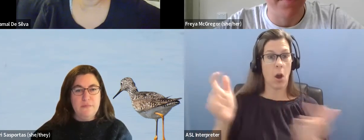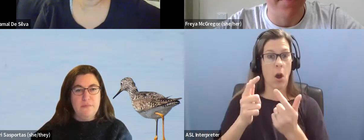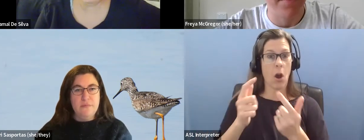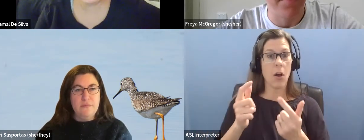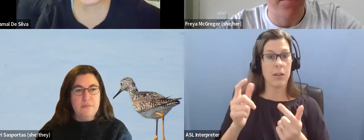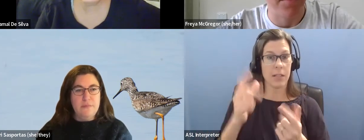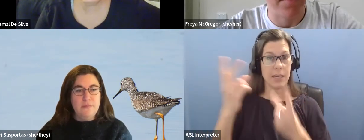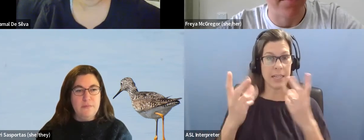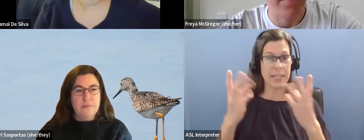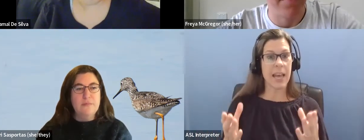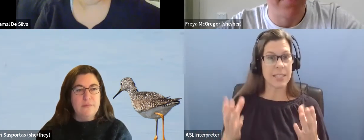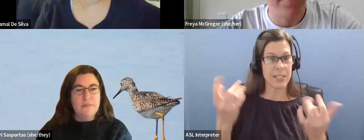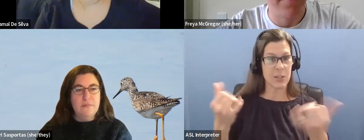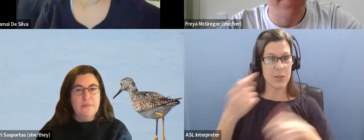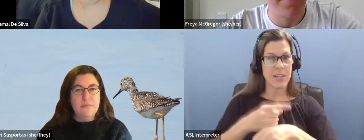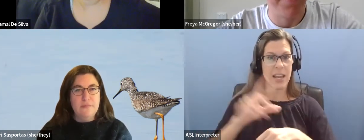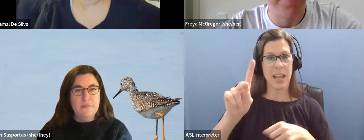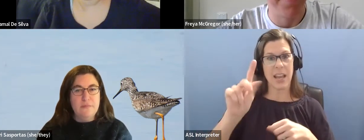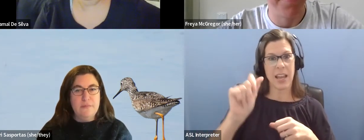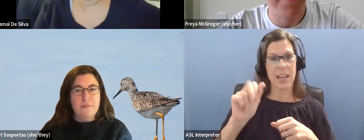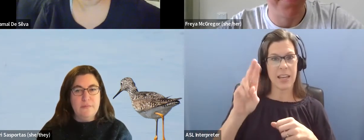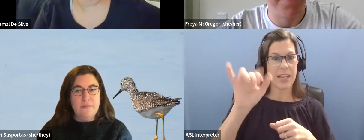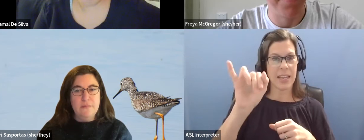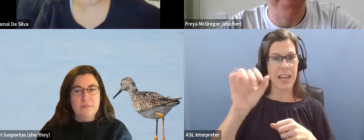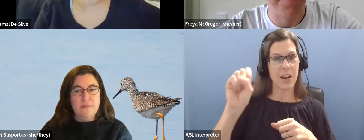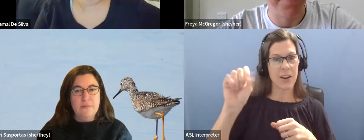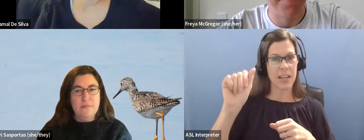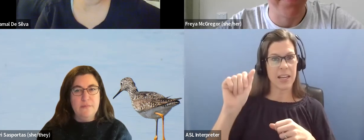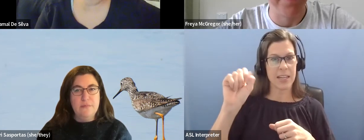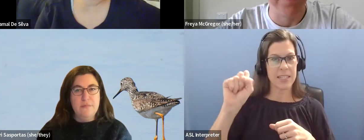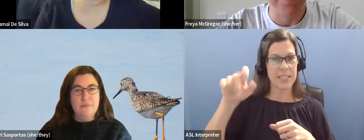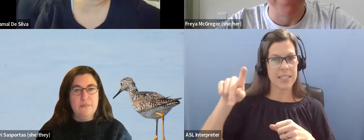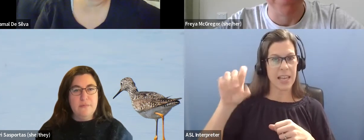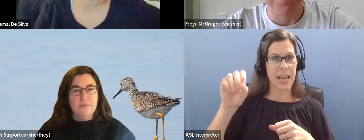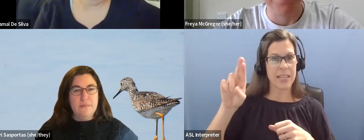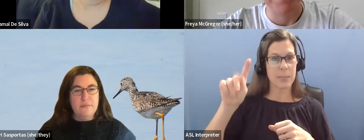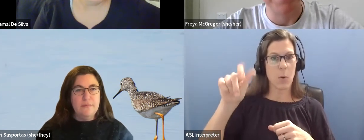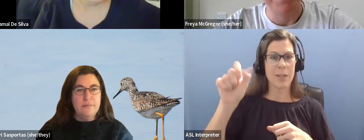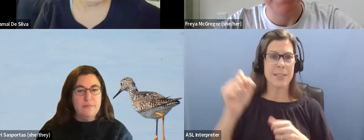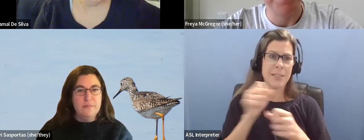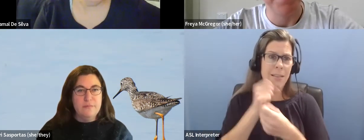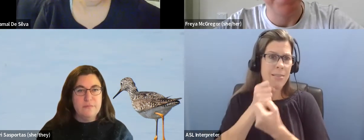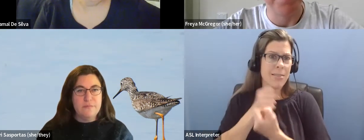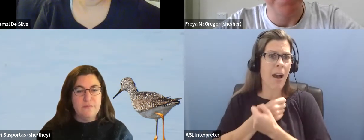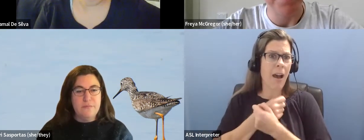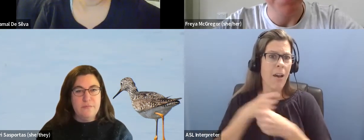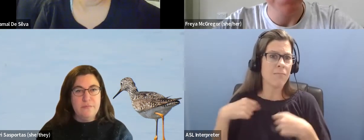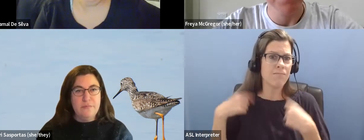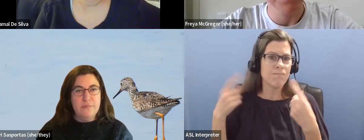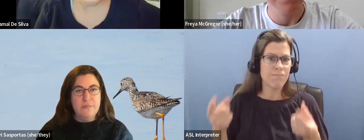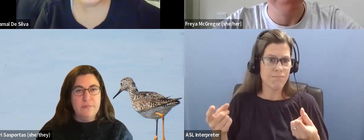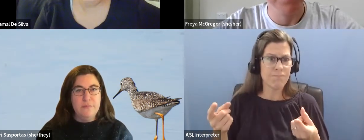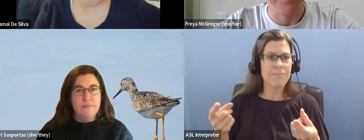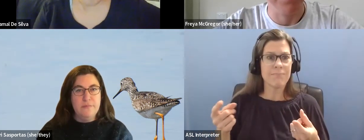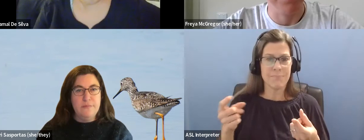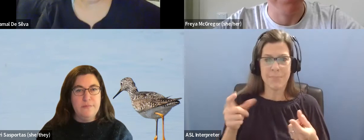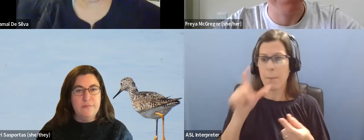Zasportas, an autistic birder with a lifelong passion for animals and nature. Kari, whose pronouns are she,